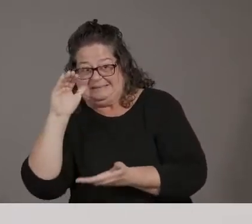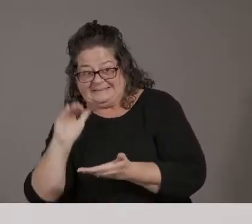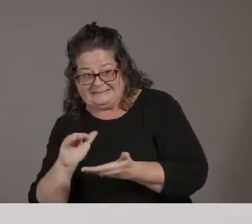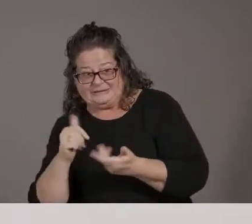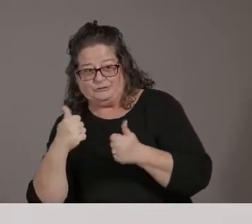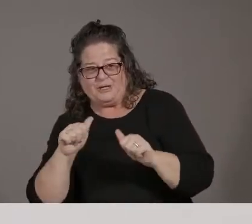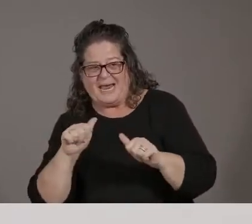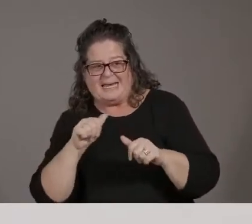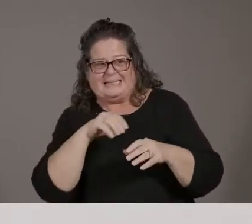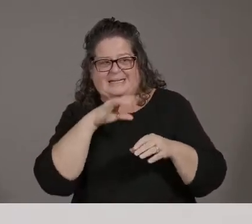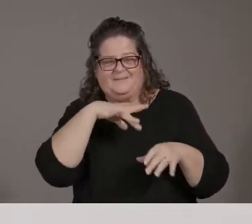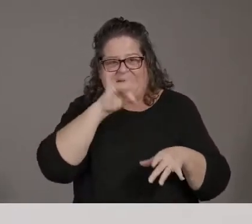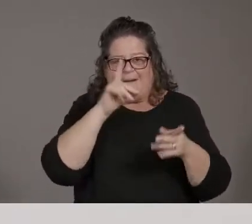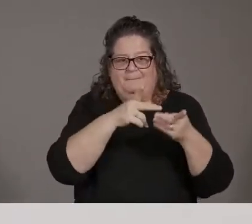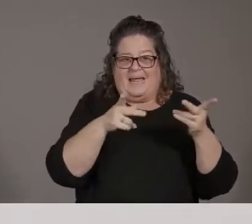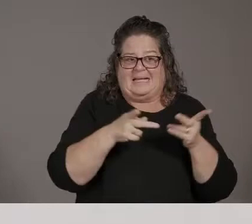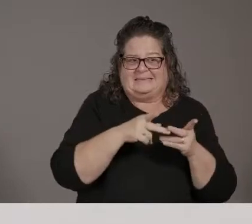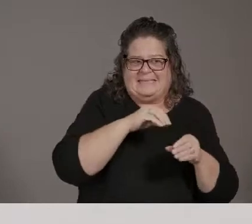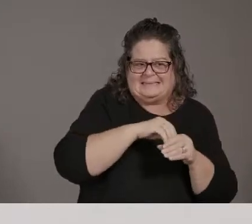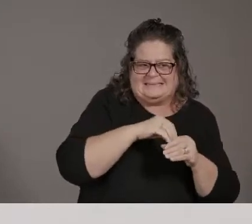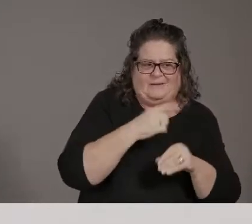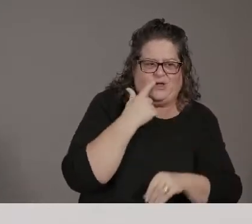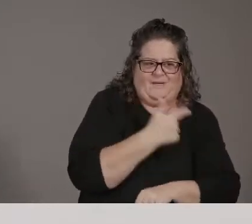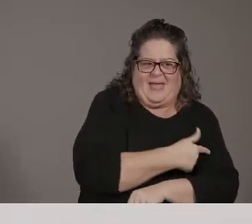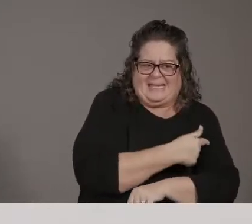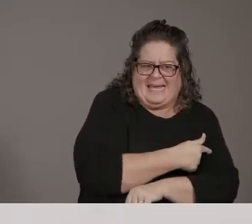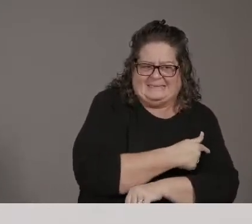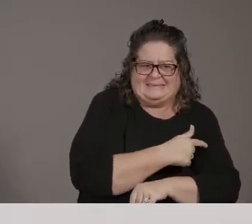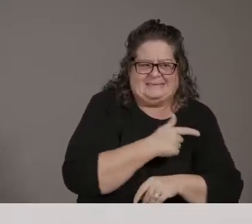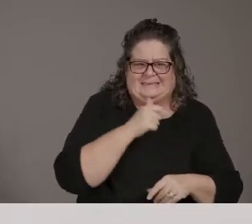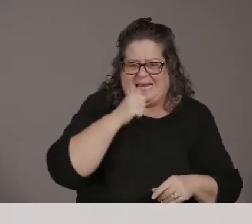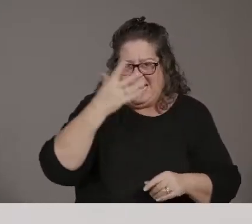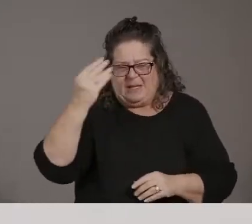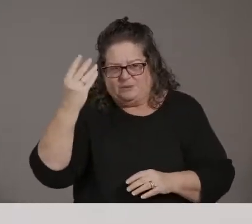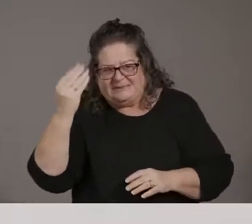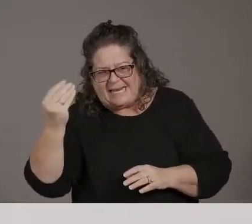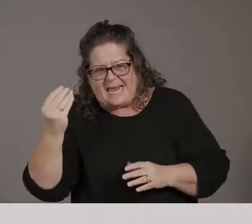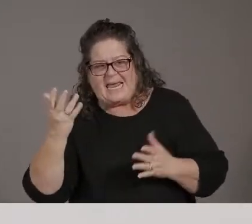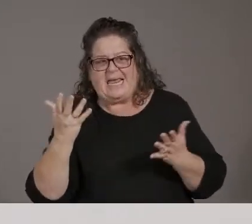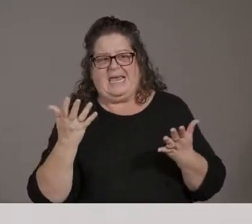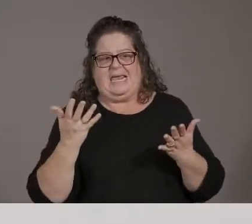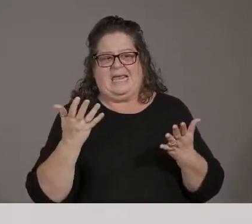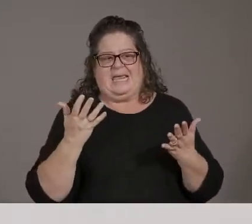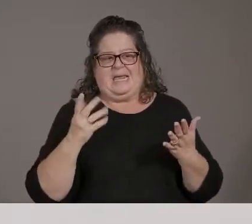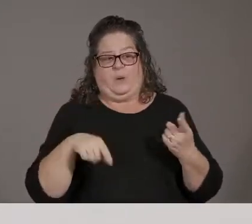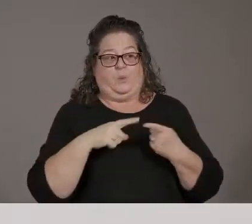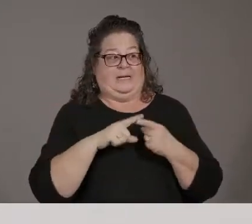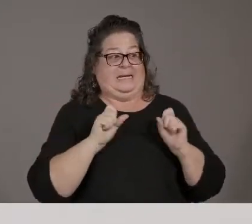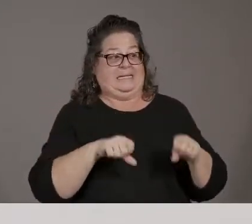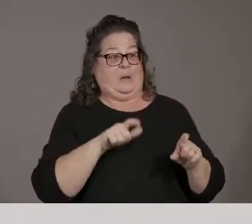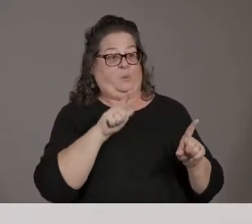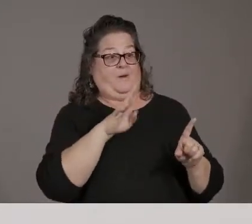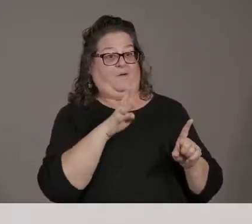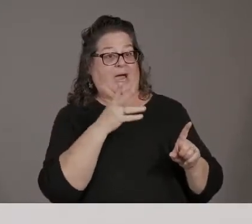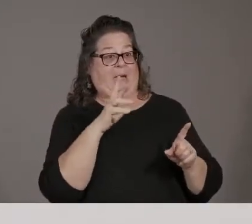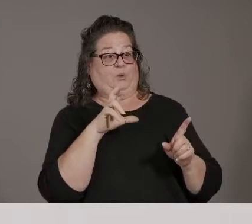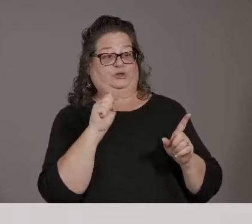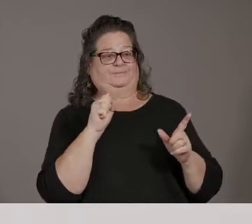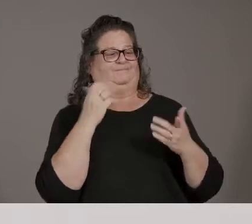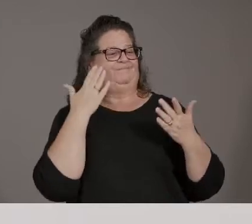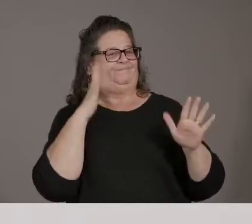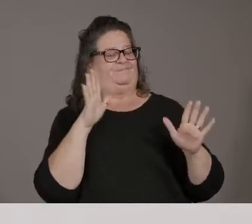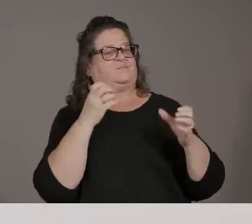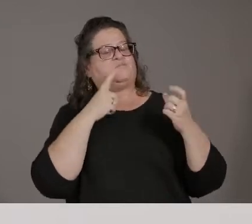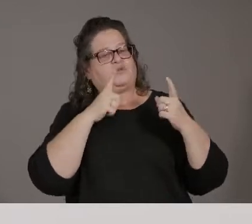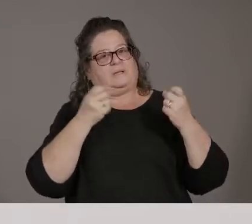locations for these mass vaccination sites? And then when can we go to 24 seven? So we've got a lot of, uh, a lot of